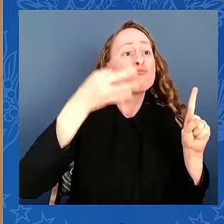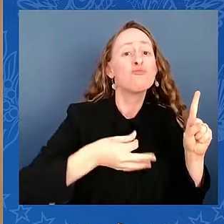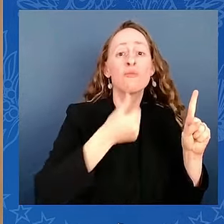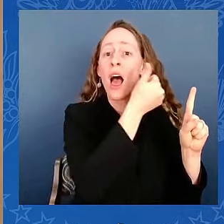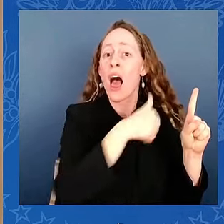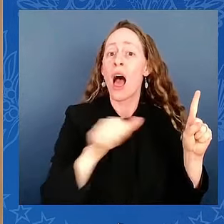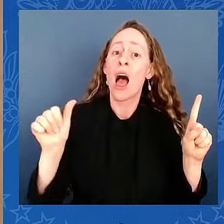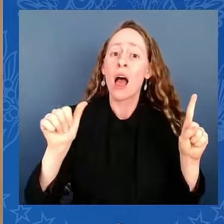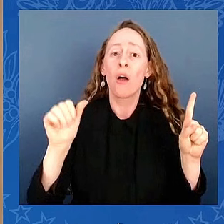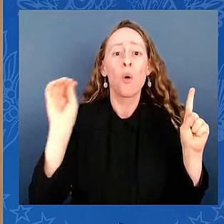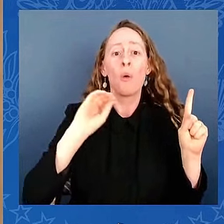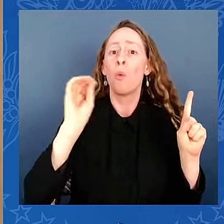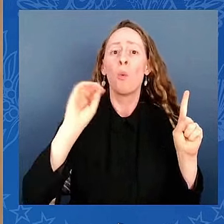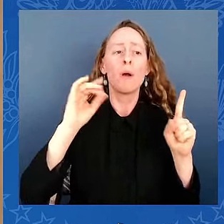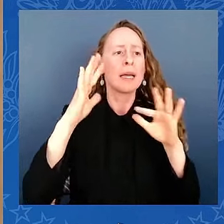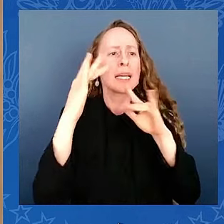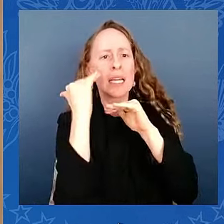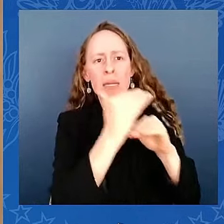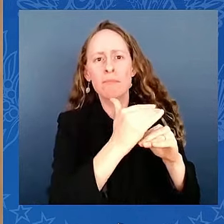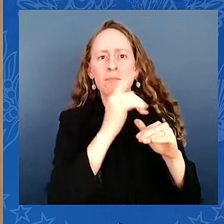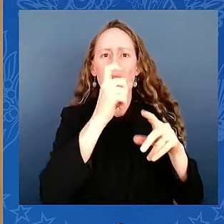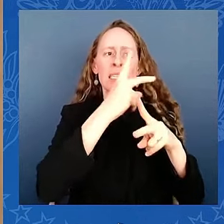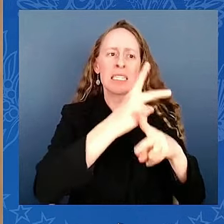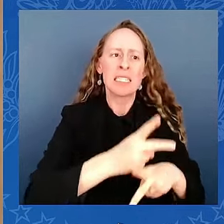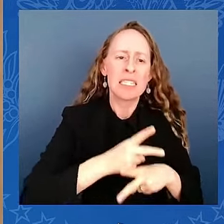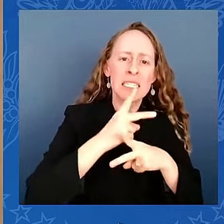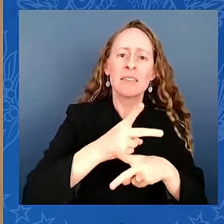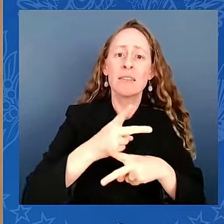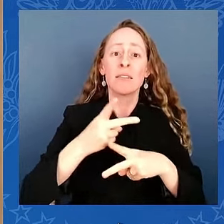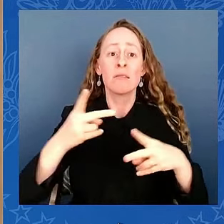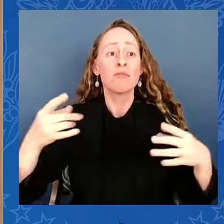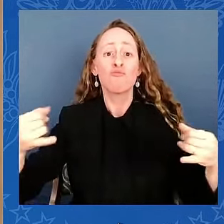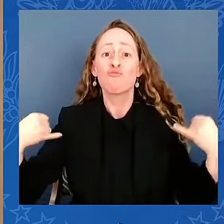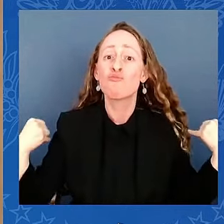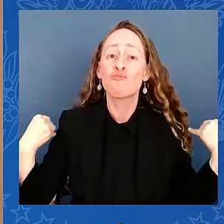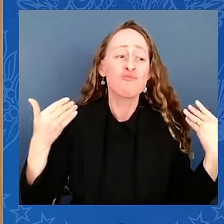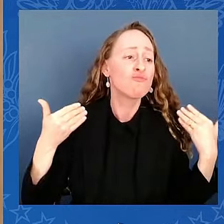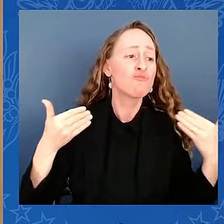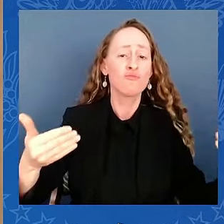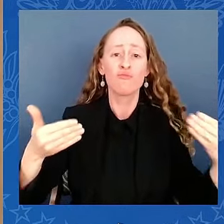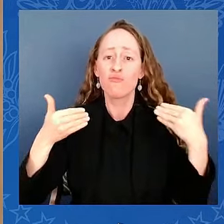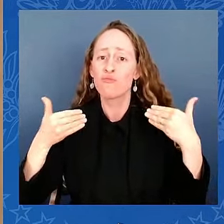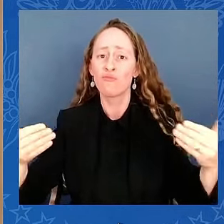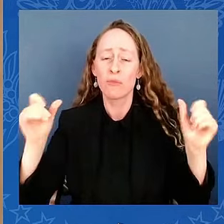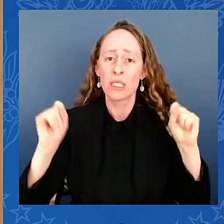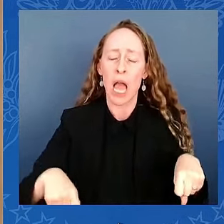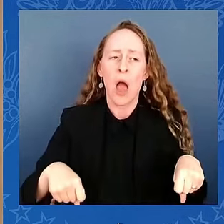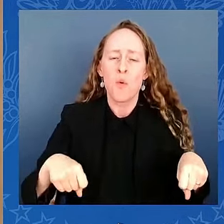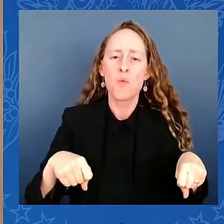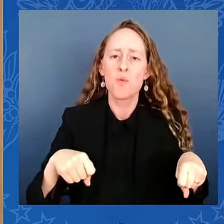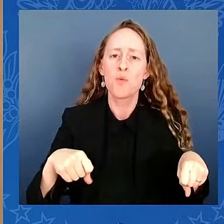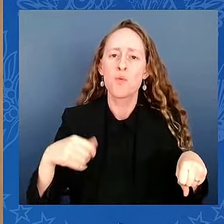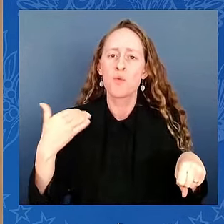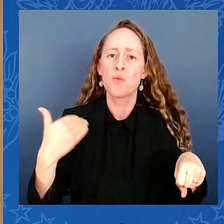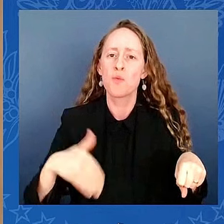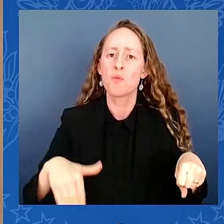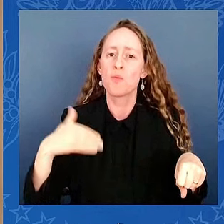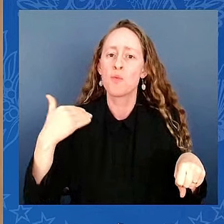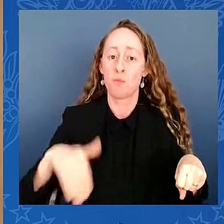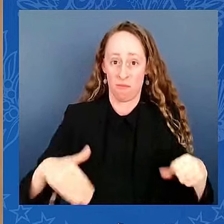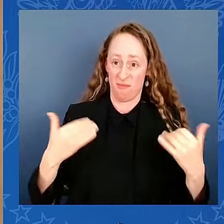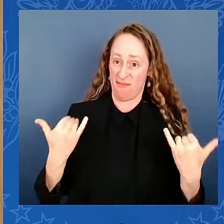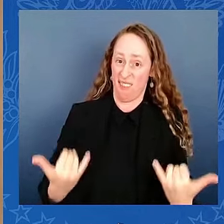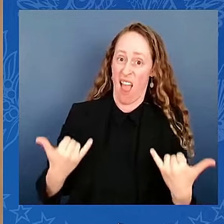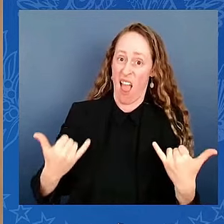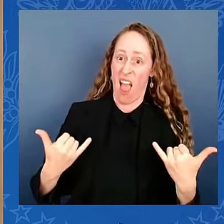do. This is a fundamentally new principle, and it's a dangerous precedent, because the power of the office will